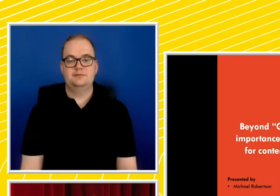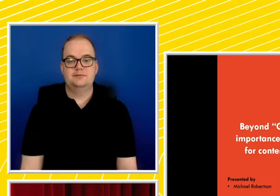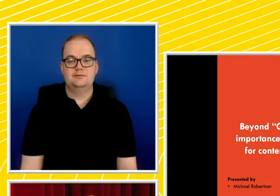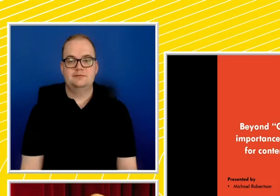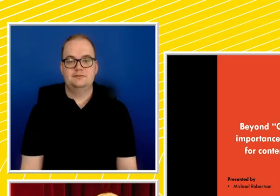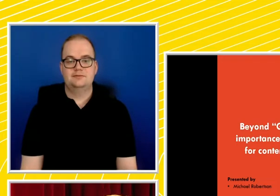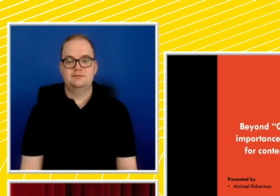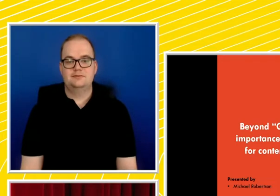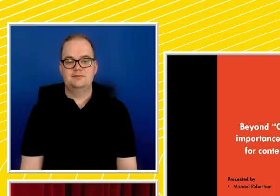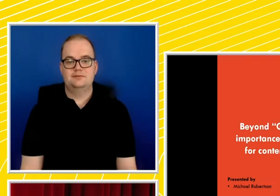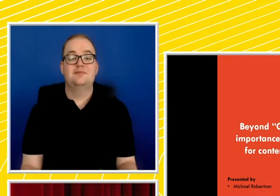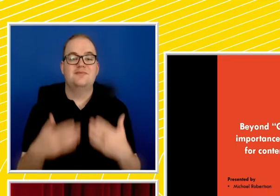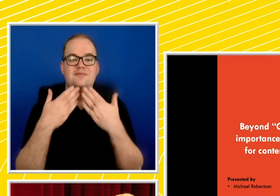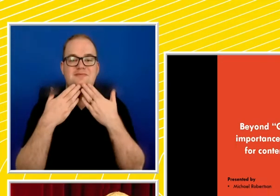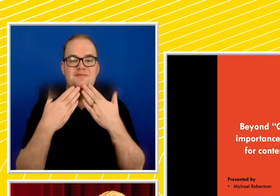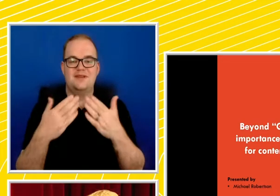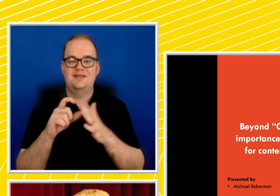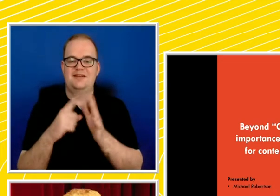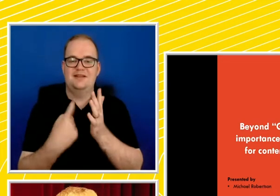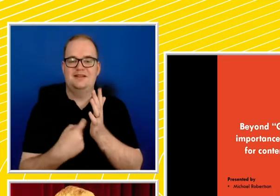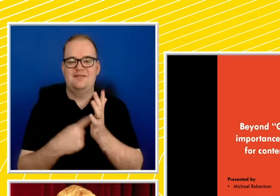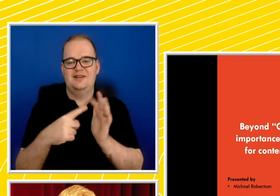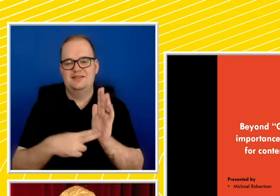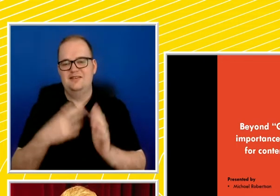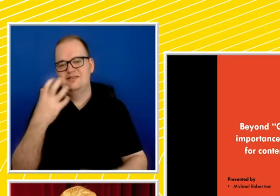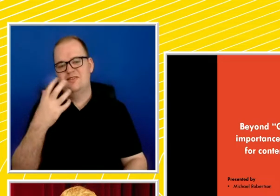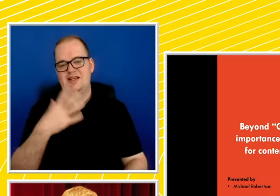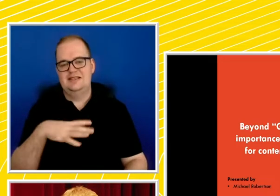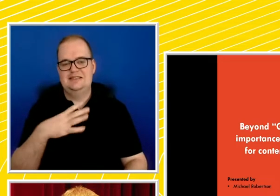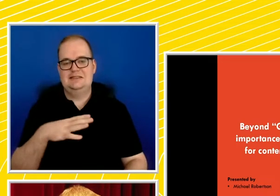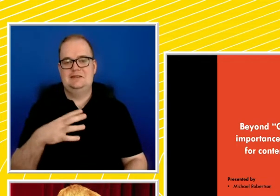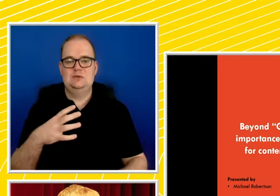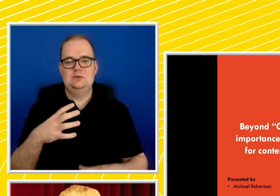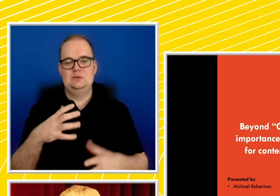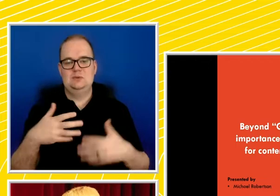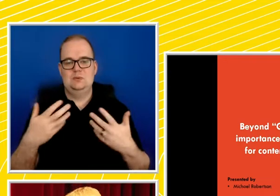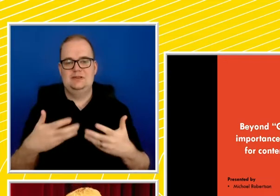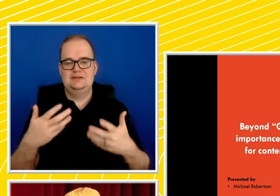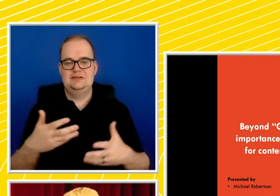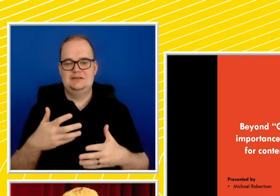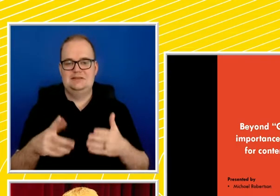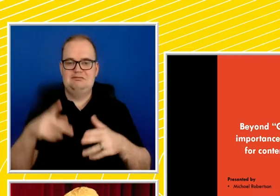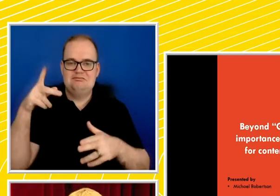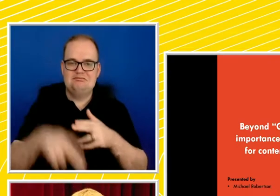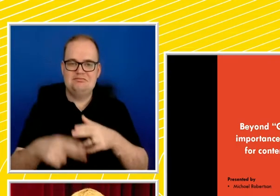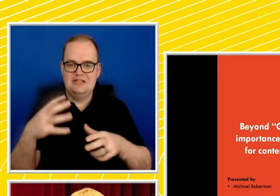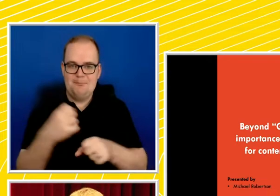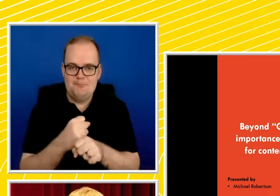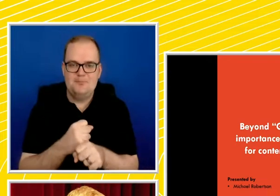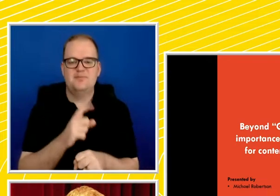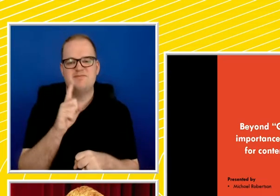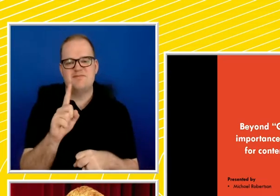Okay, thank you, Darwin, for that. I'm sorry you had to call you short there, but we did